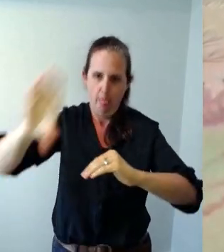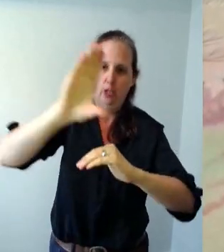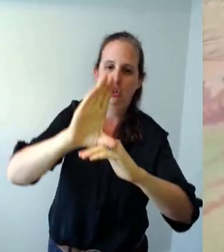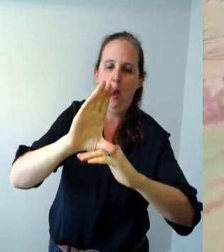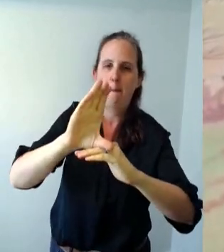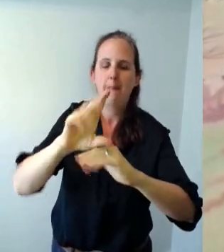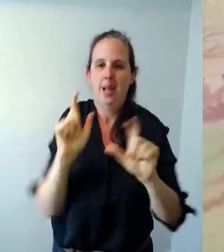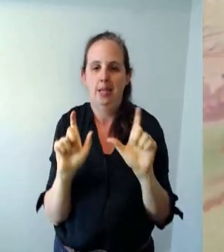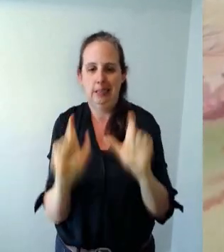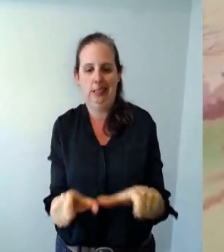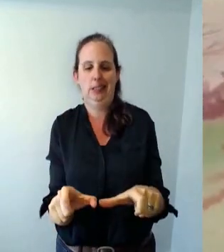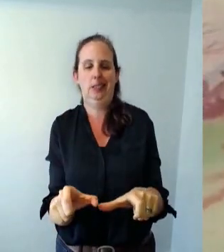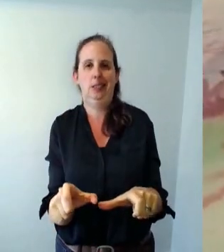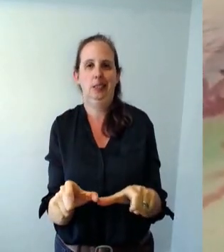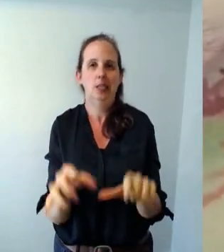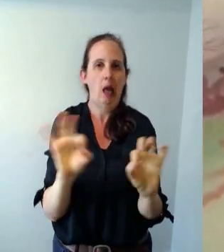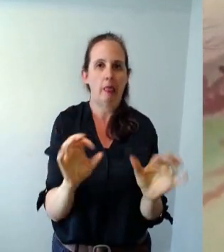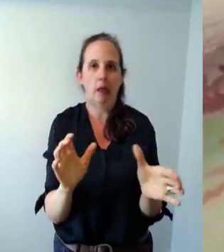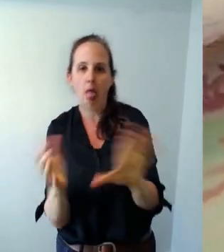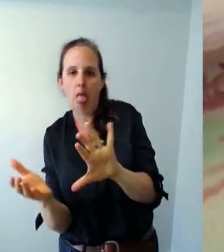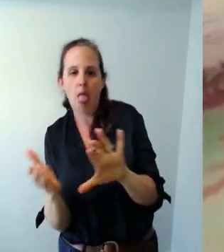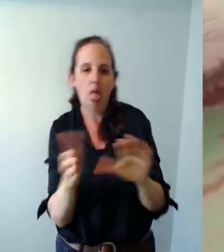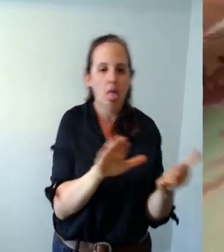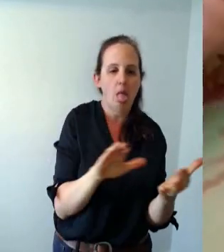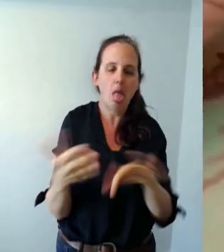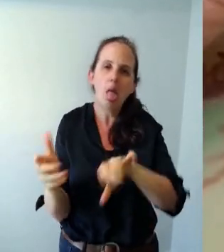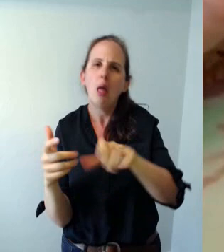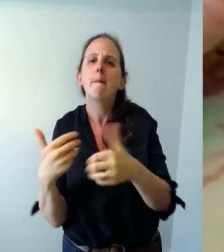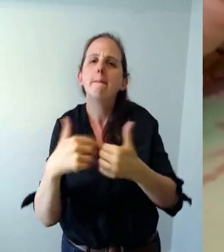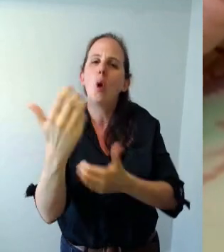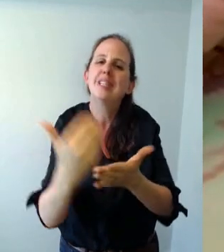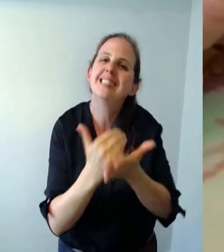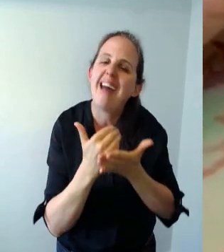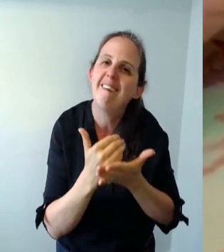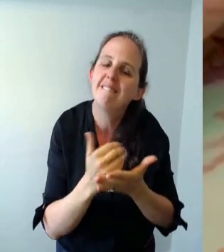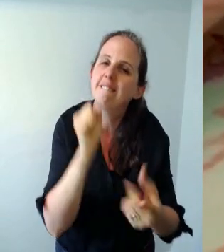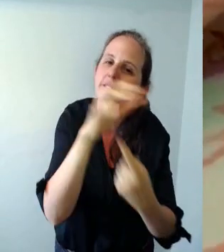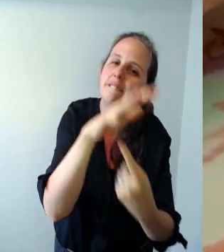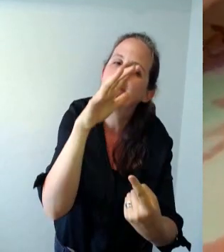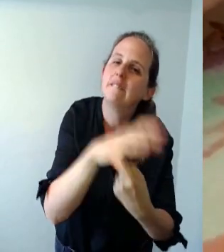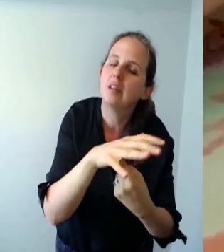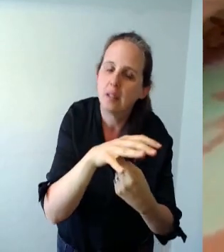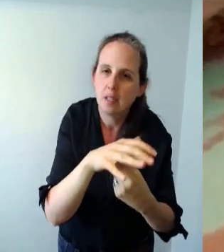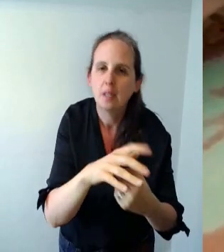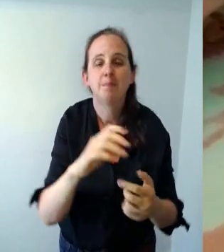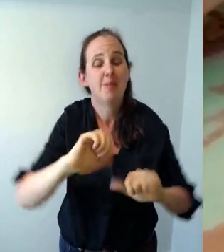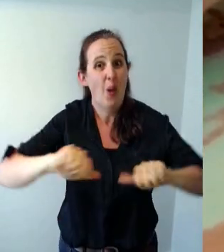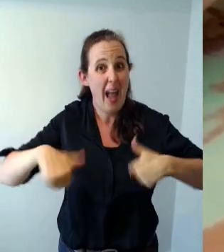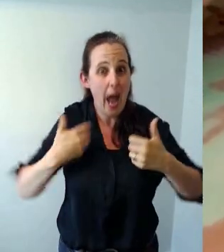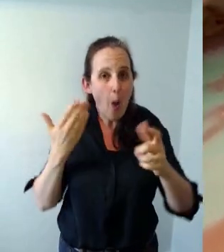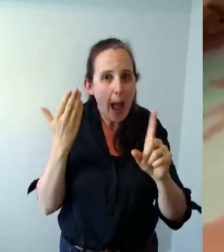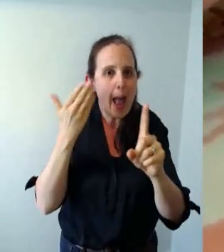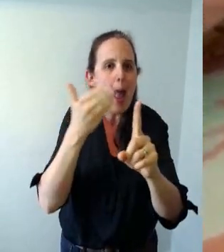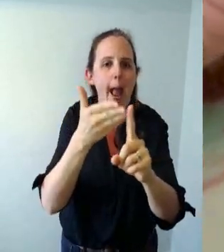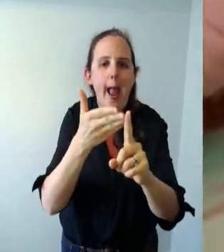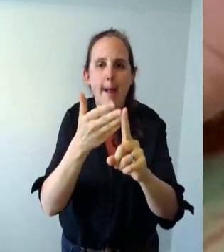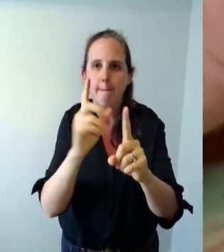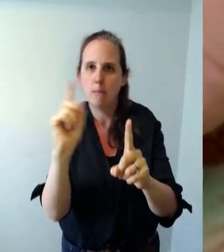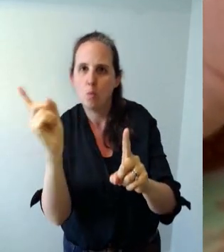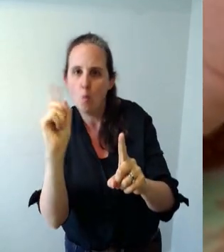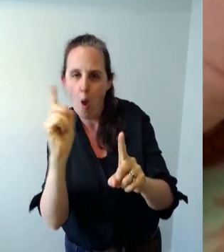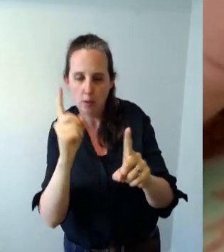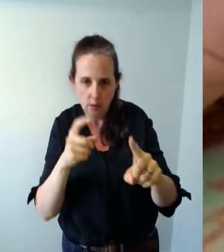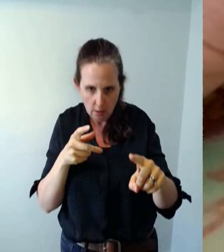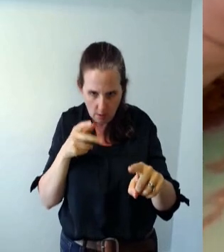about so much it's a little bit safer what we're going to be aiming to do is we're going to be aiming to cut the